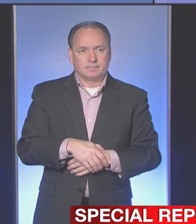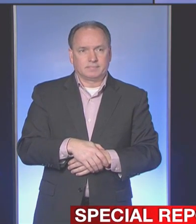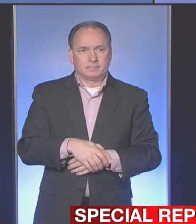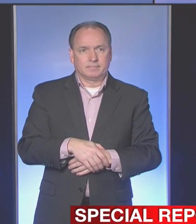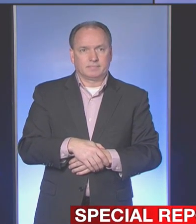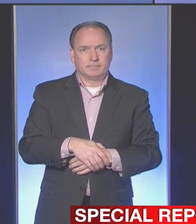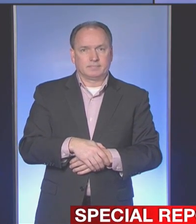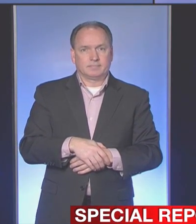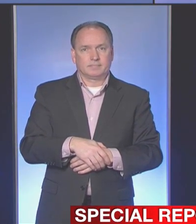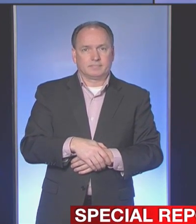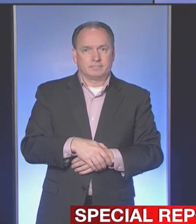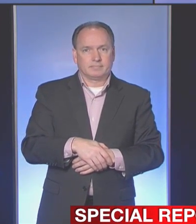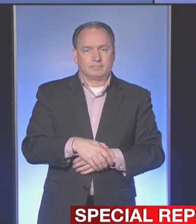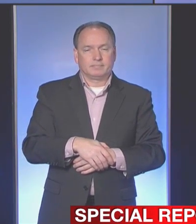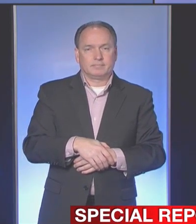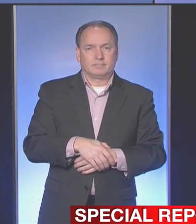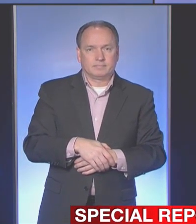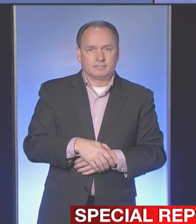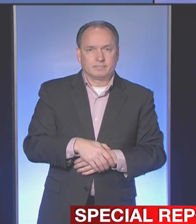Would anyone like to speak to that?